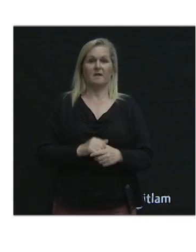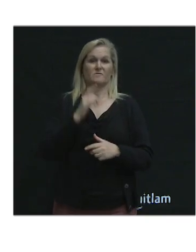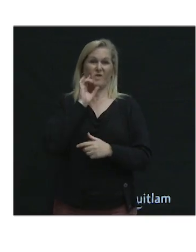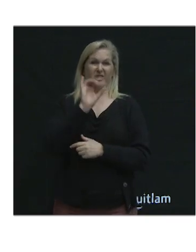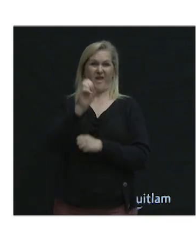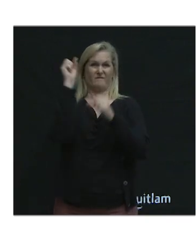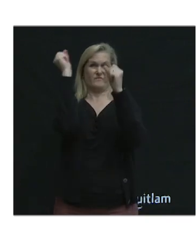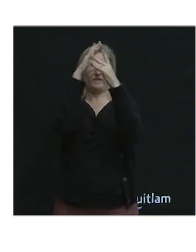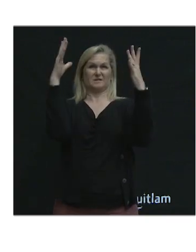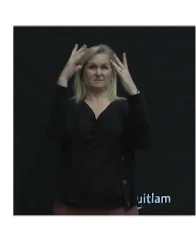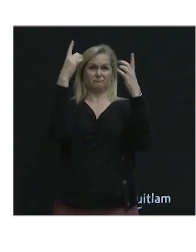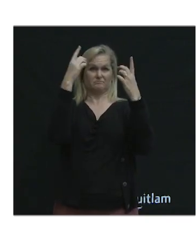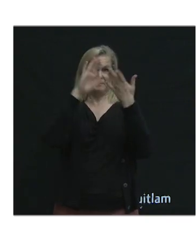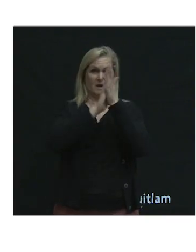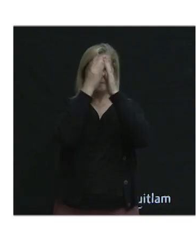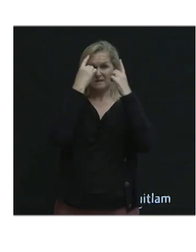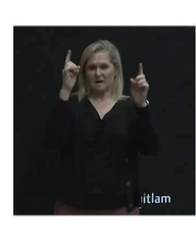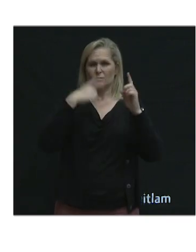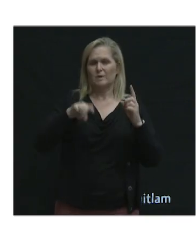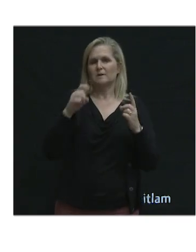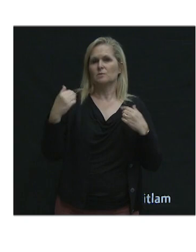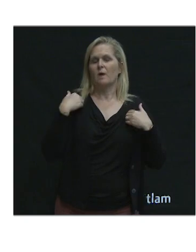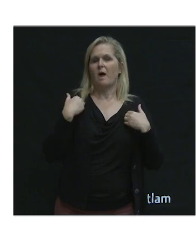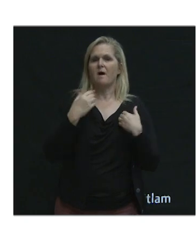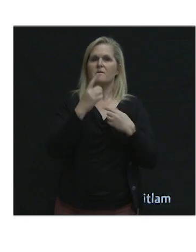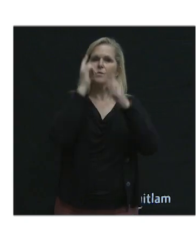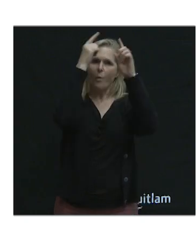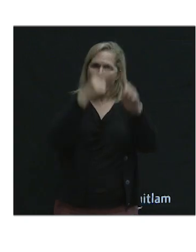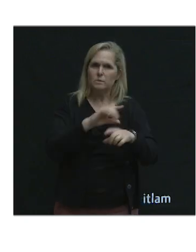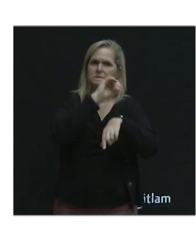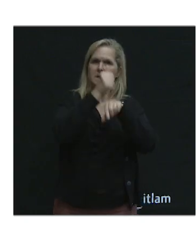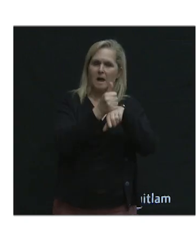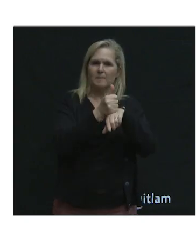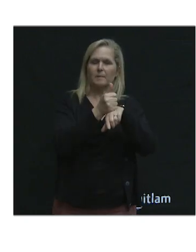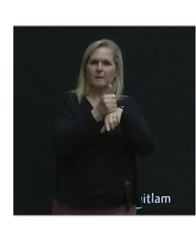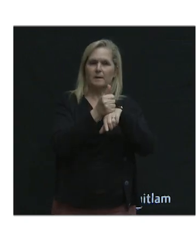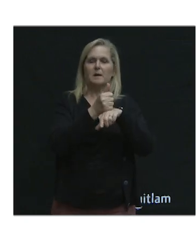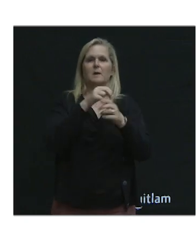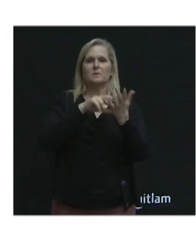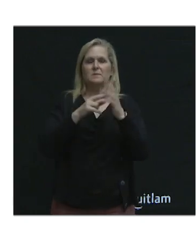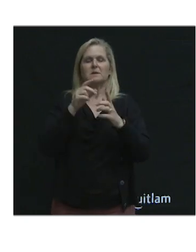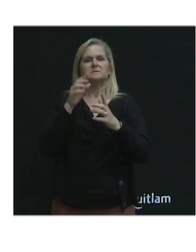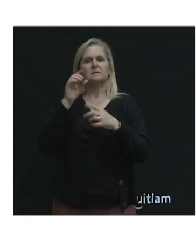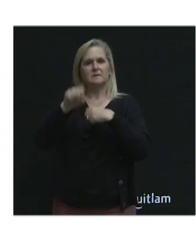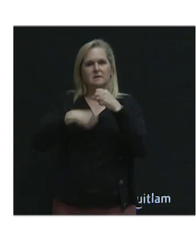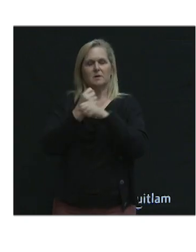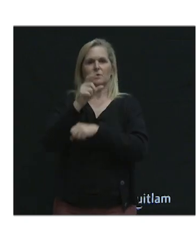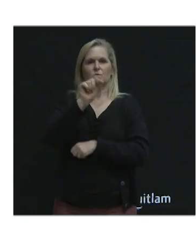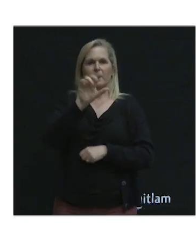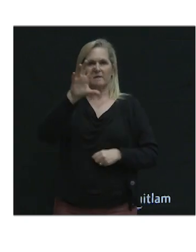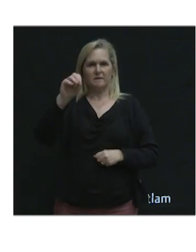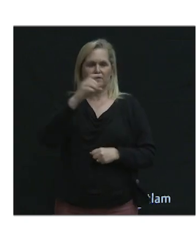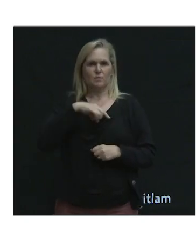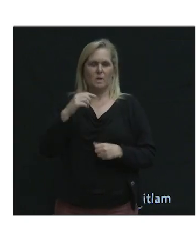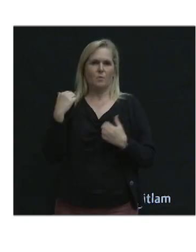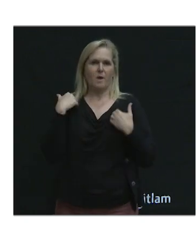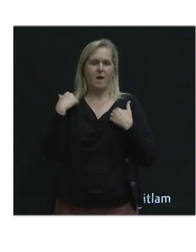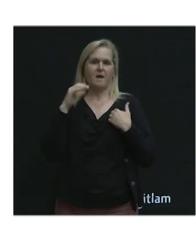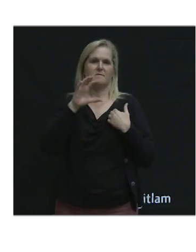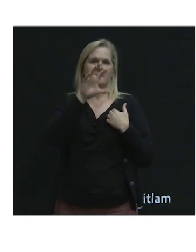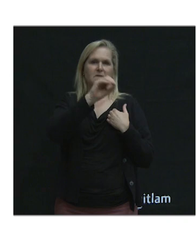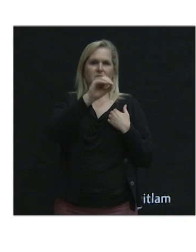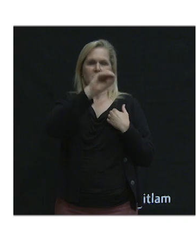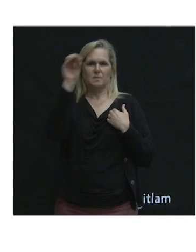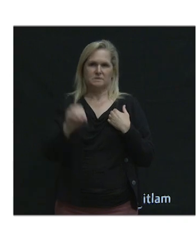this vision, we must have measurable goals. By 2050, we are aiming towards a 50% mode share.